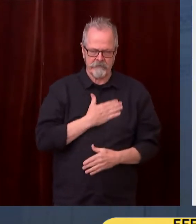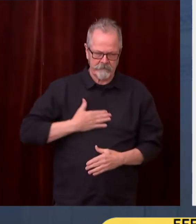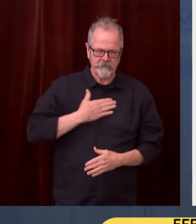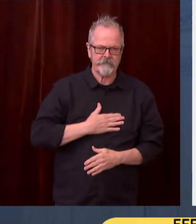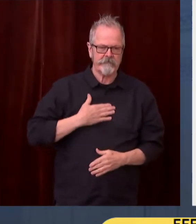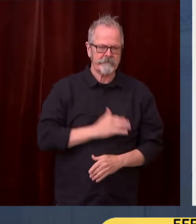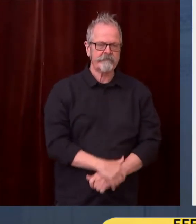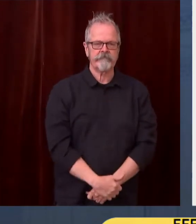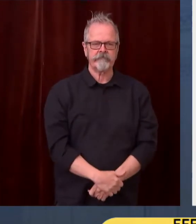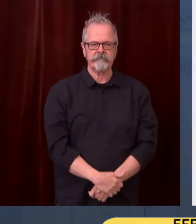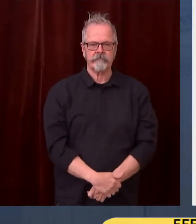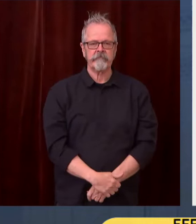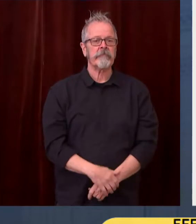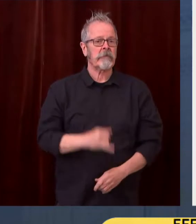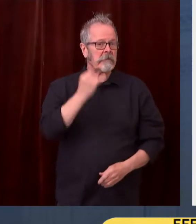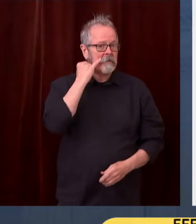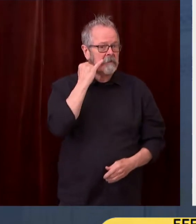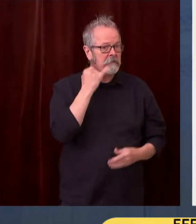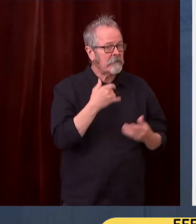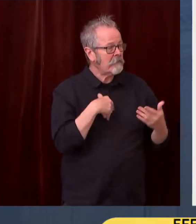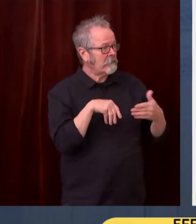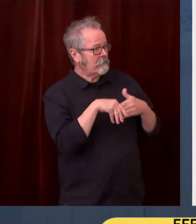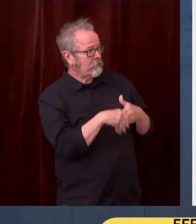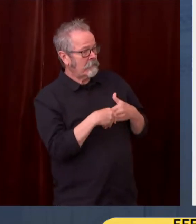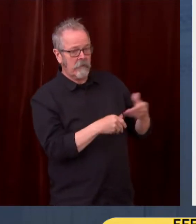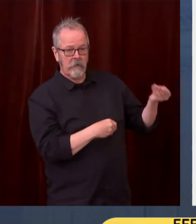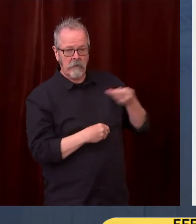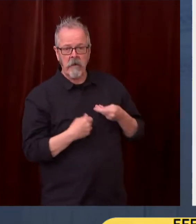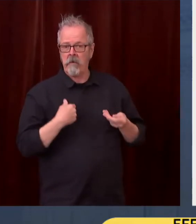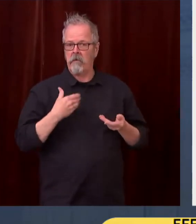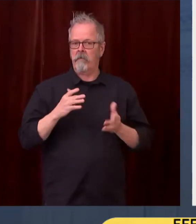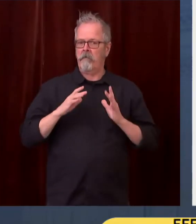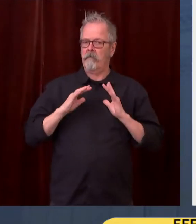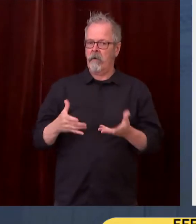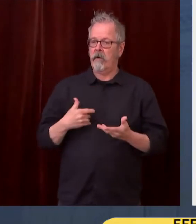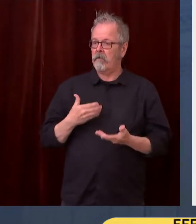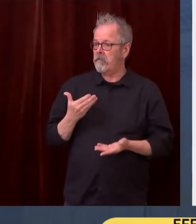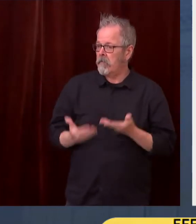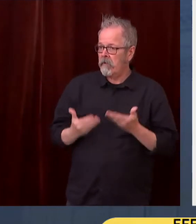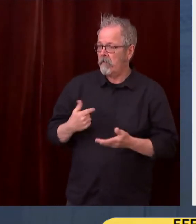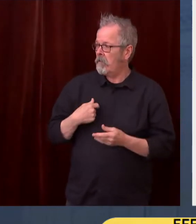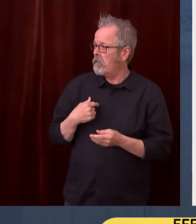funds for the creation of this much-supported or much-needed supportive housing.